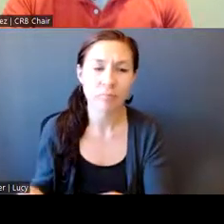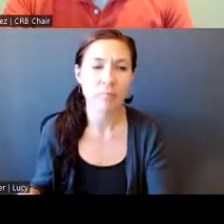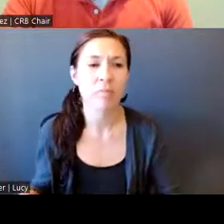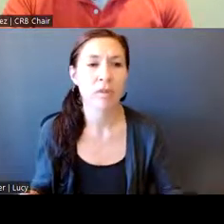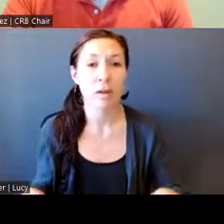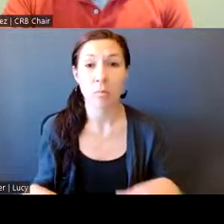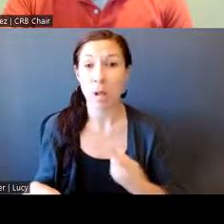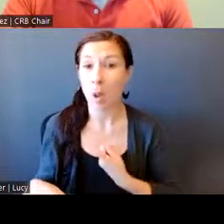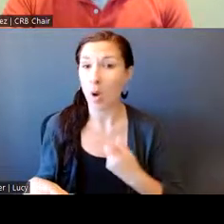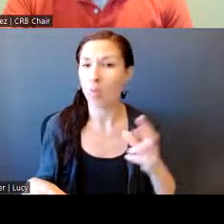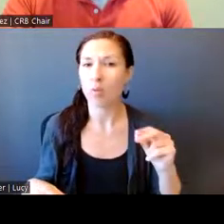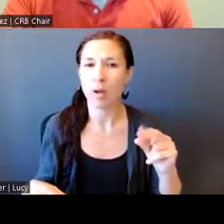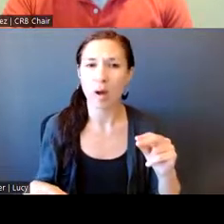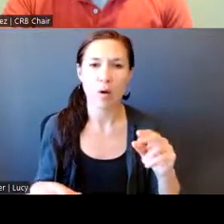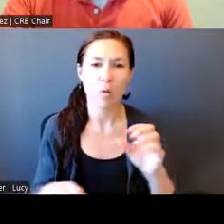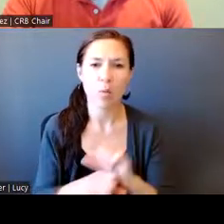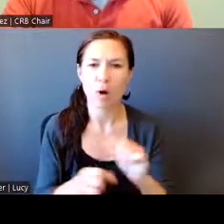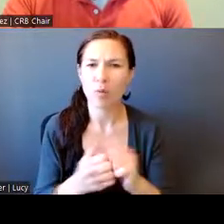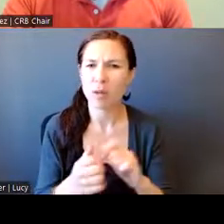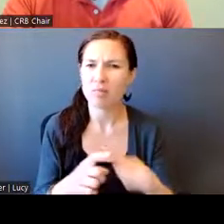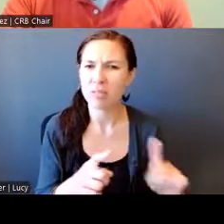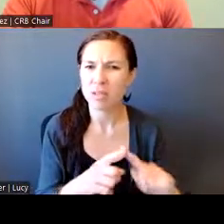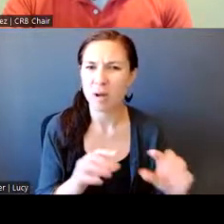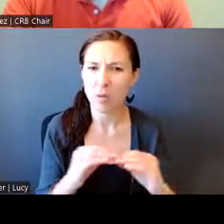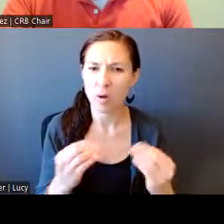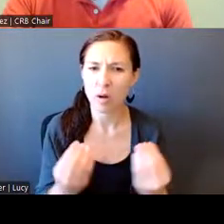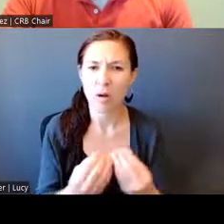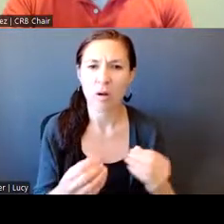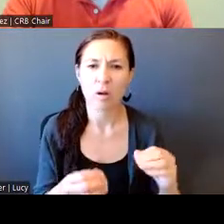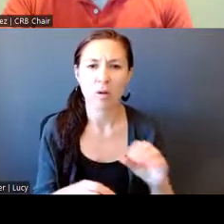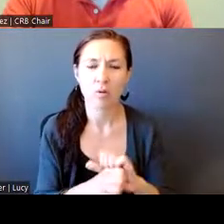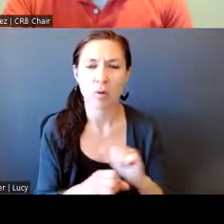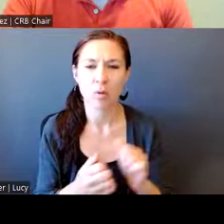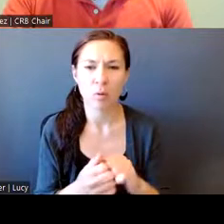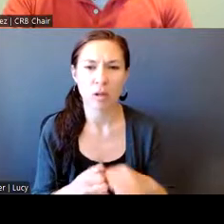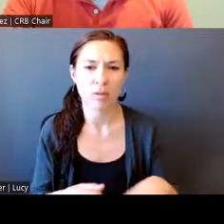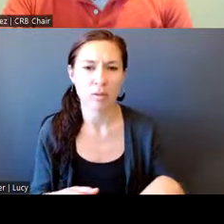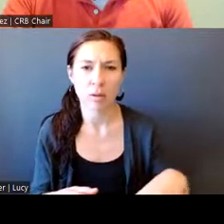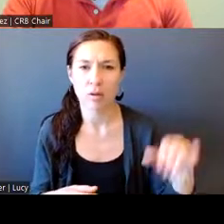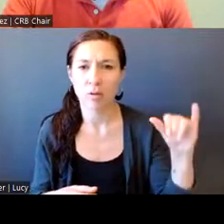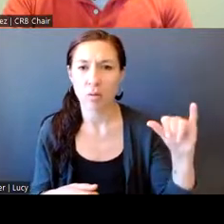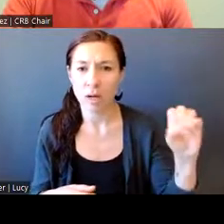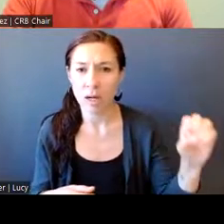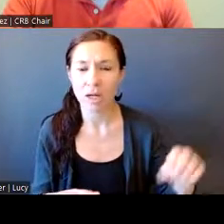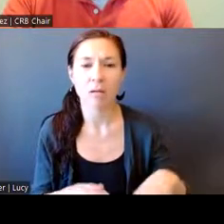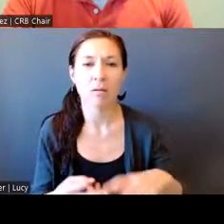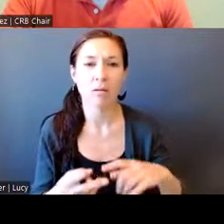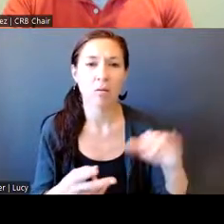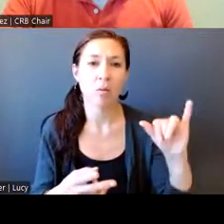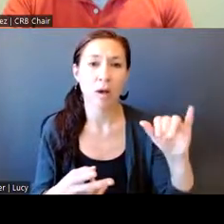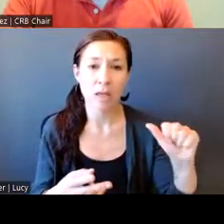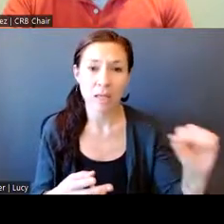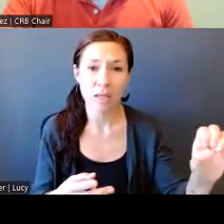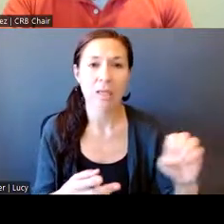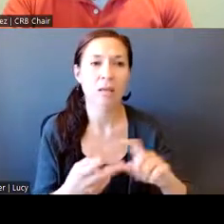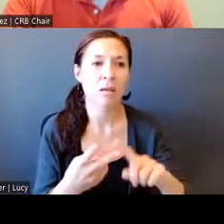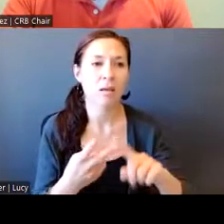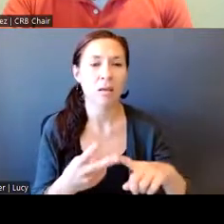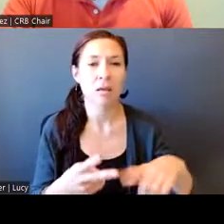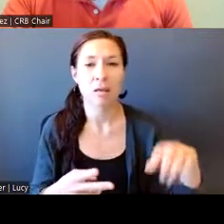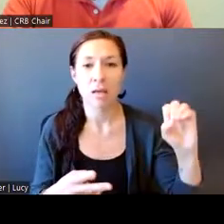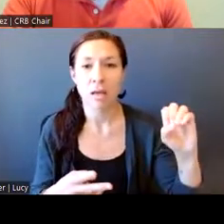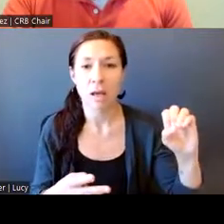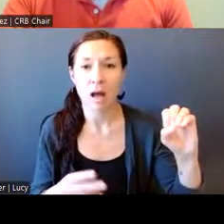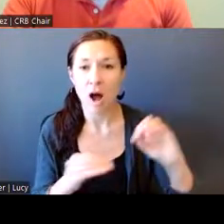with Frank Farrell. We work with YEE. We work with Equity. Um, we think that it is a collaborative approach. Um,